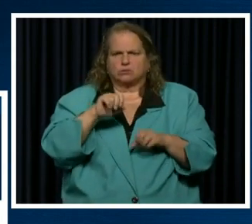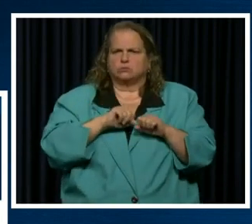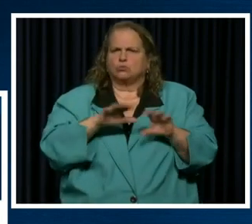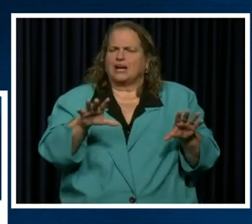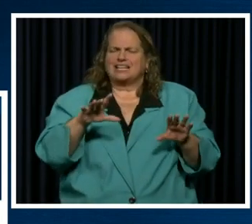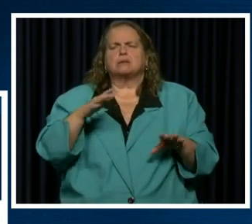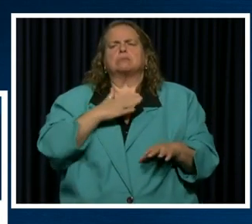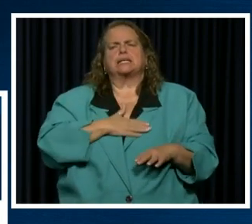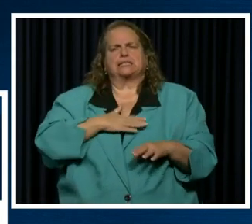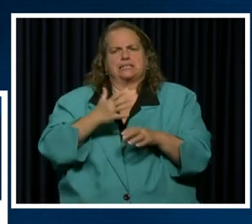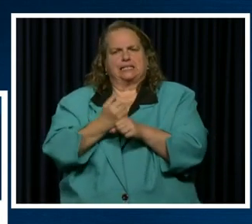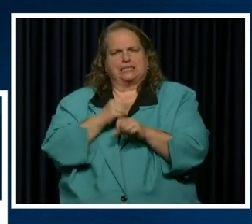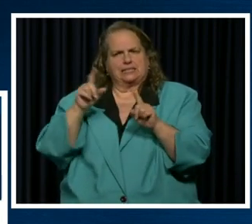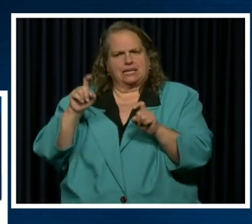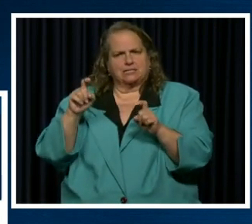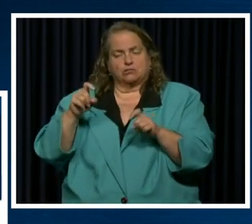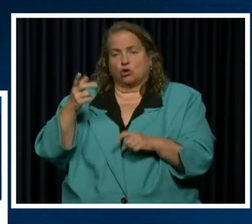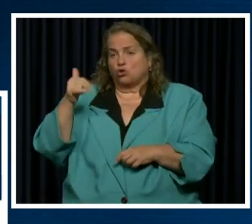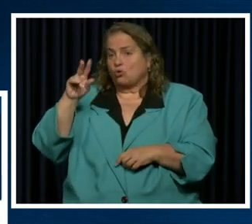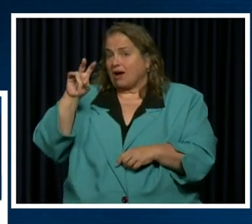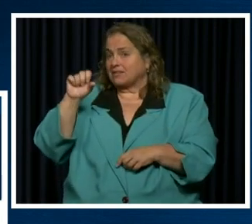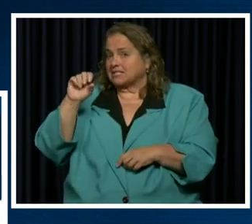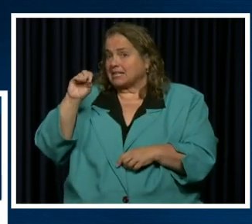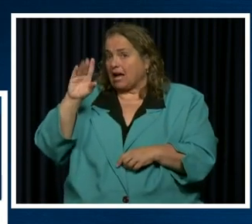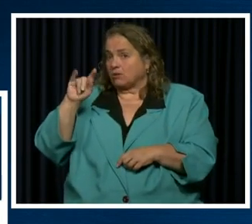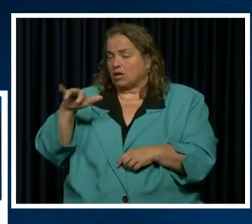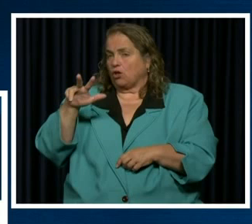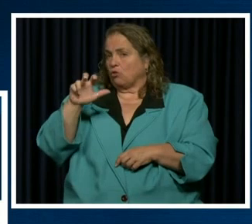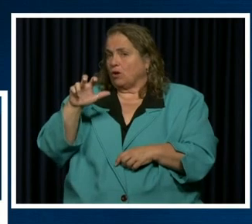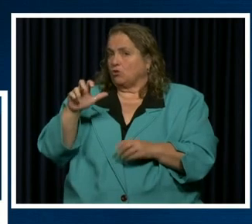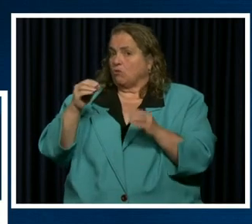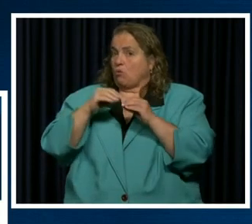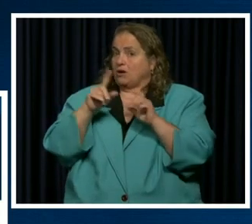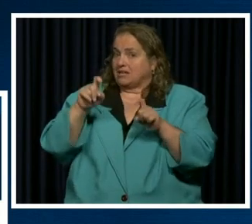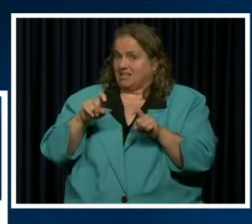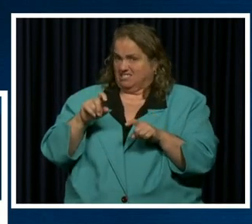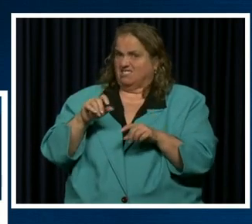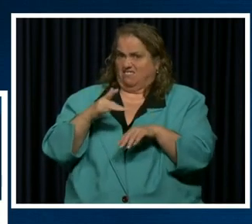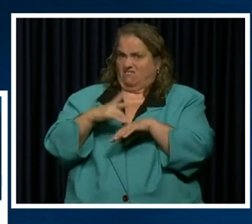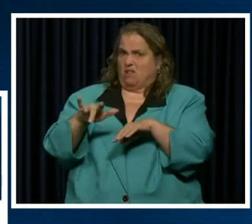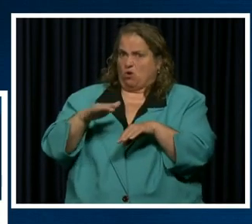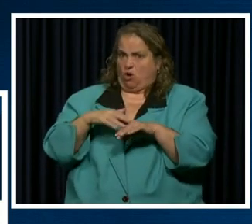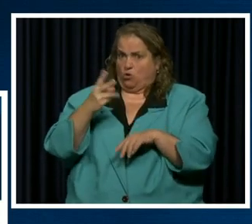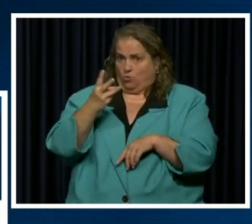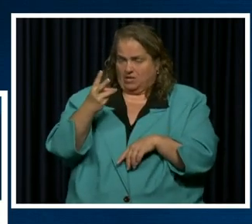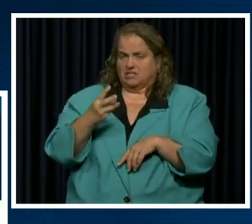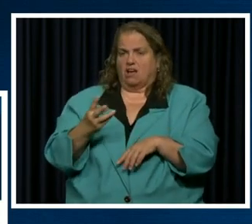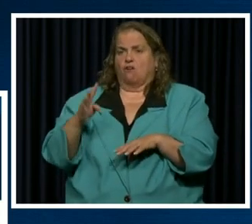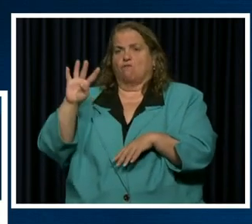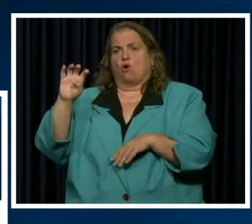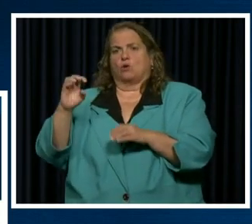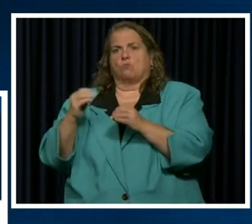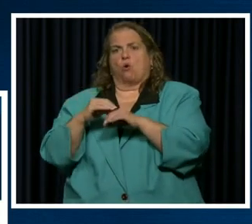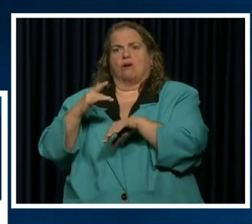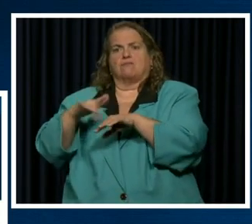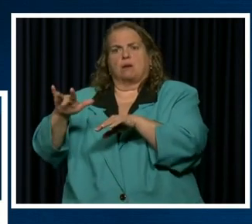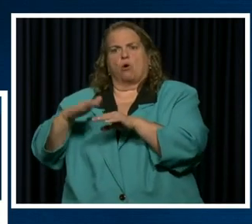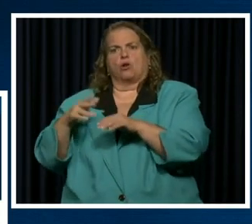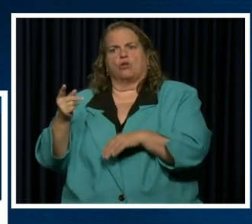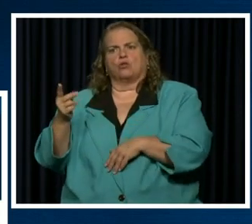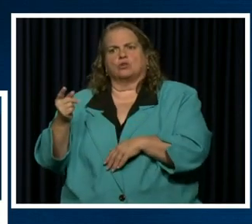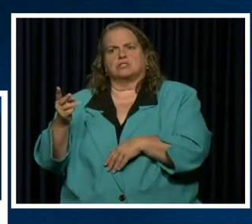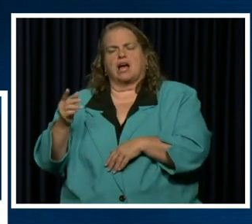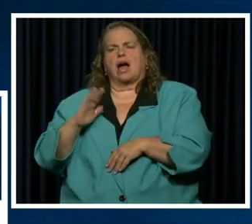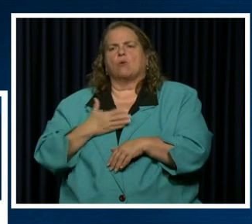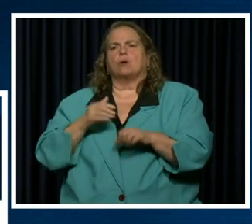Grace County, 300 more tests available on Wednesday, 400 more tests available on Thursday. Our